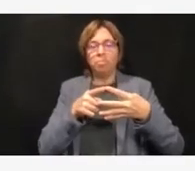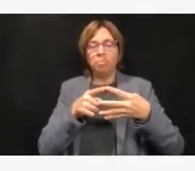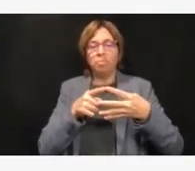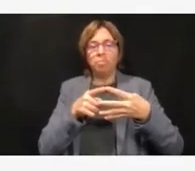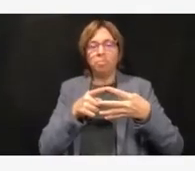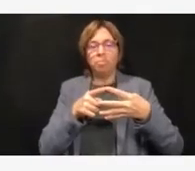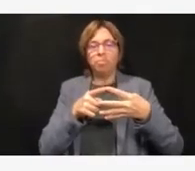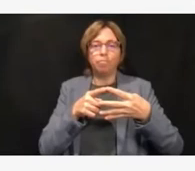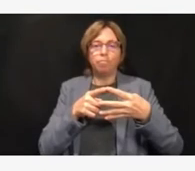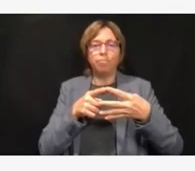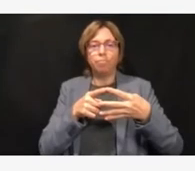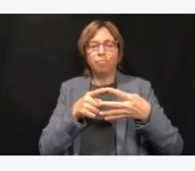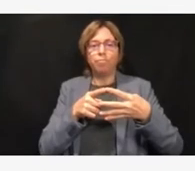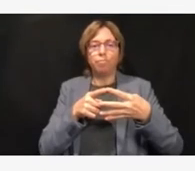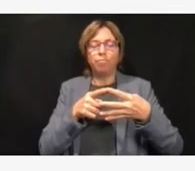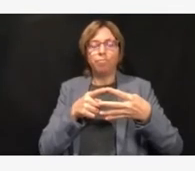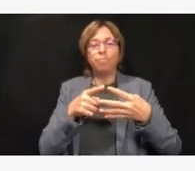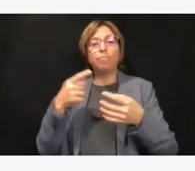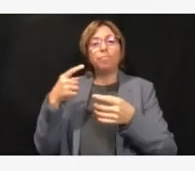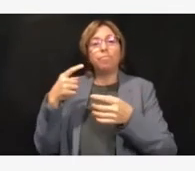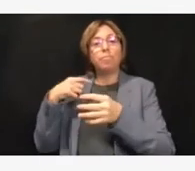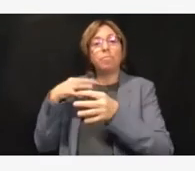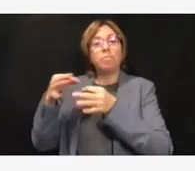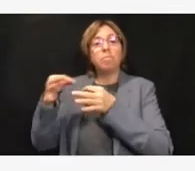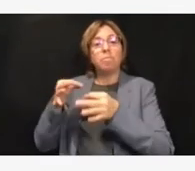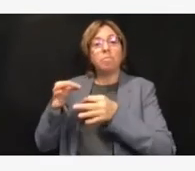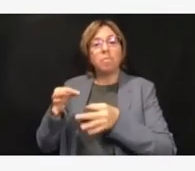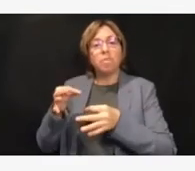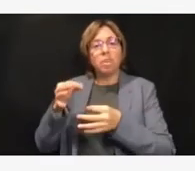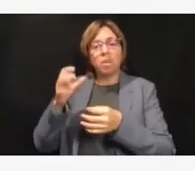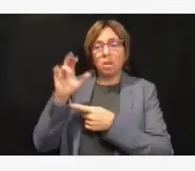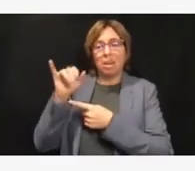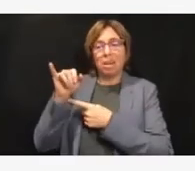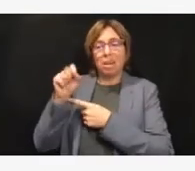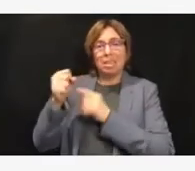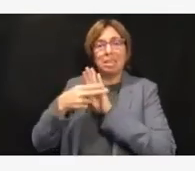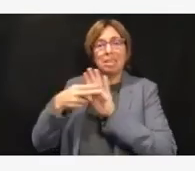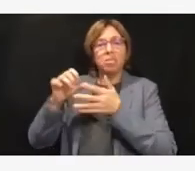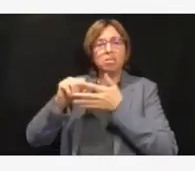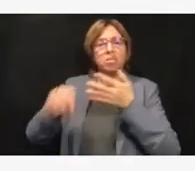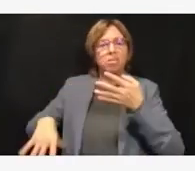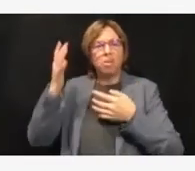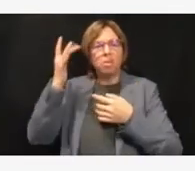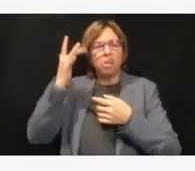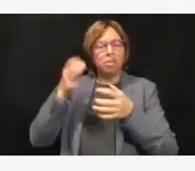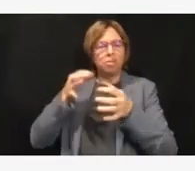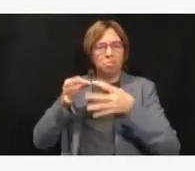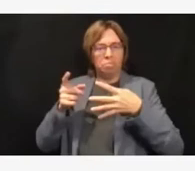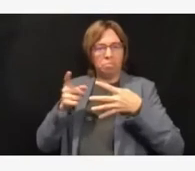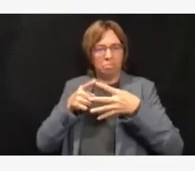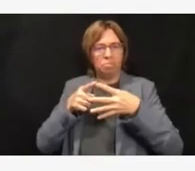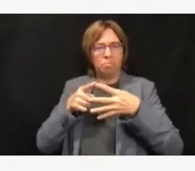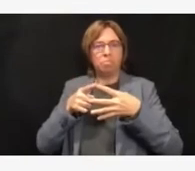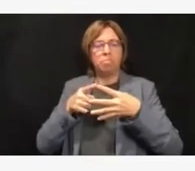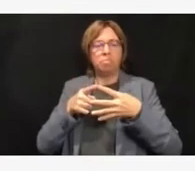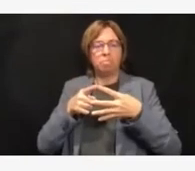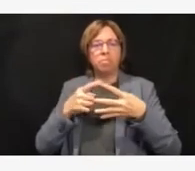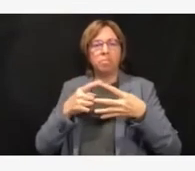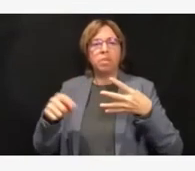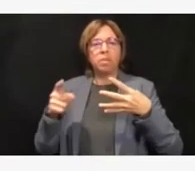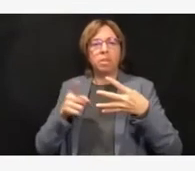operating in crisis. Second, I'd like to talk a little bit about how we're thinking about the near-term future.